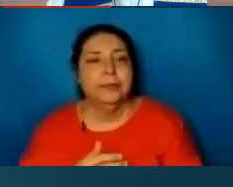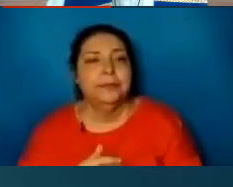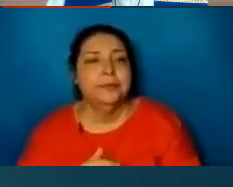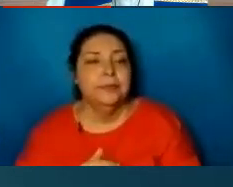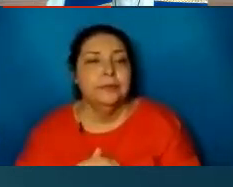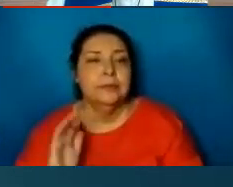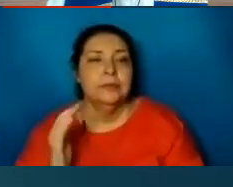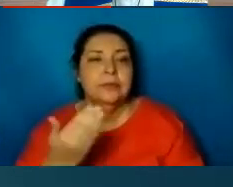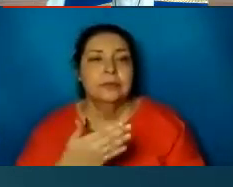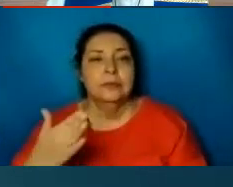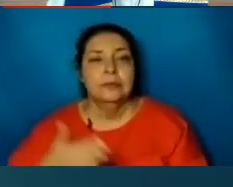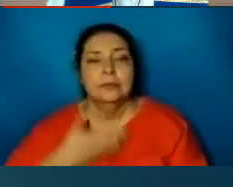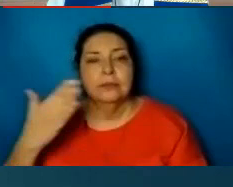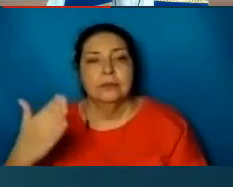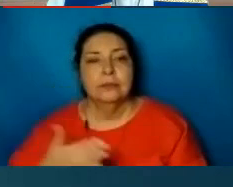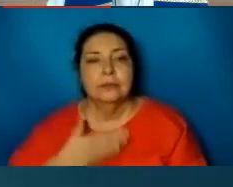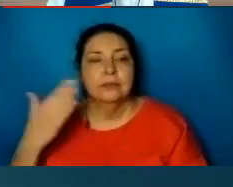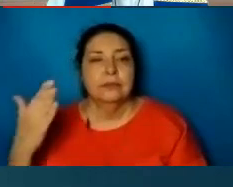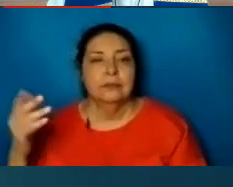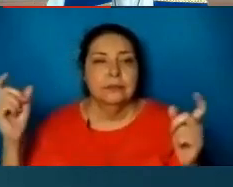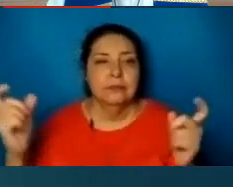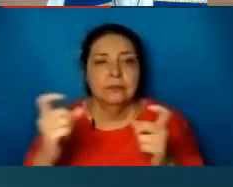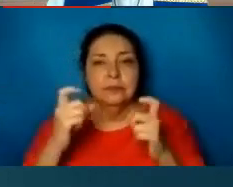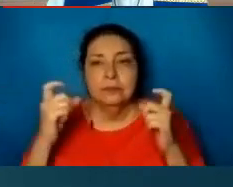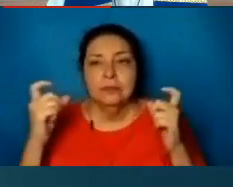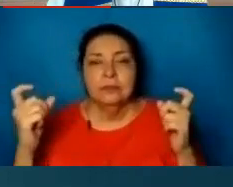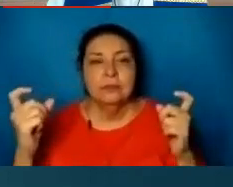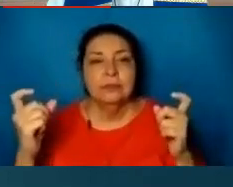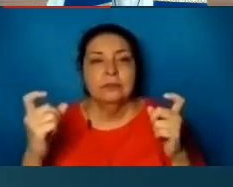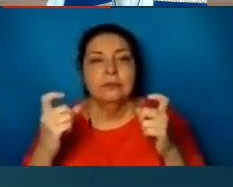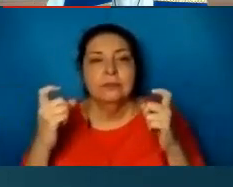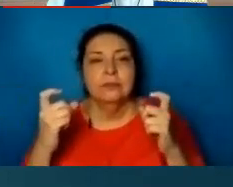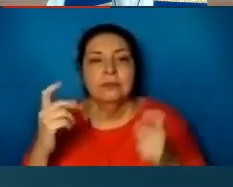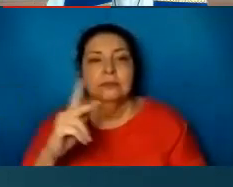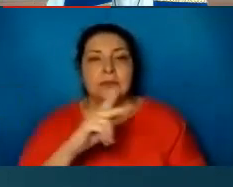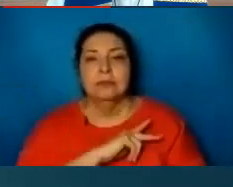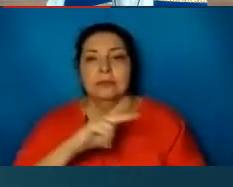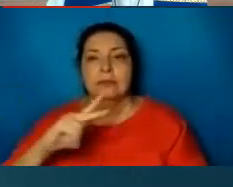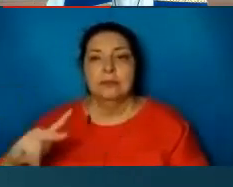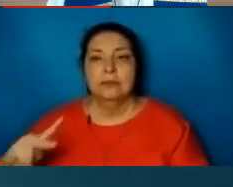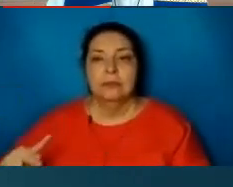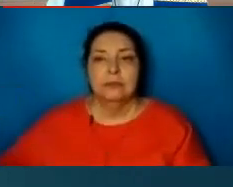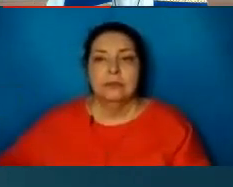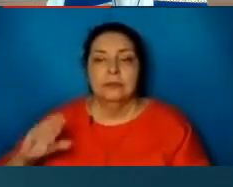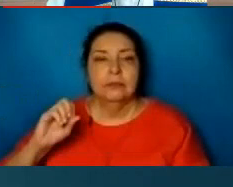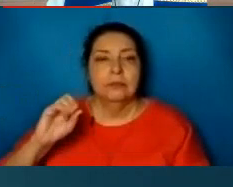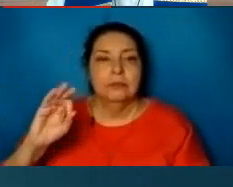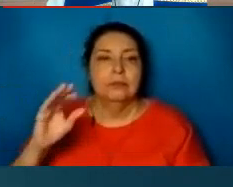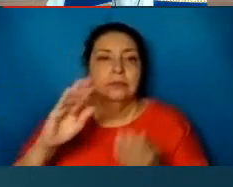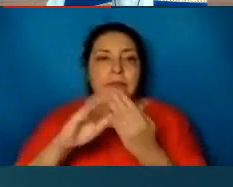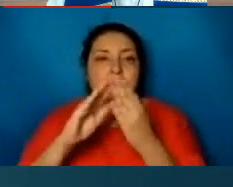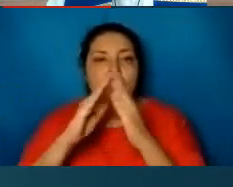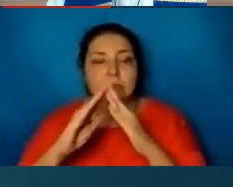For my heart shall rise to his peace, our love